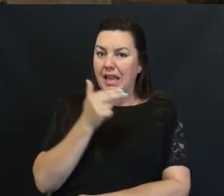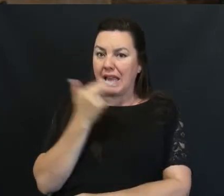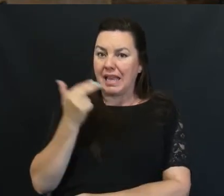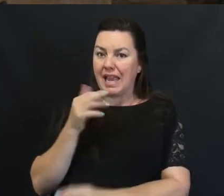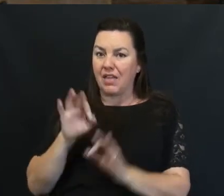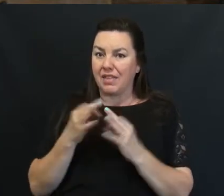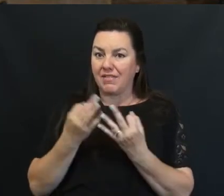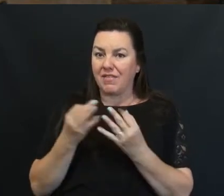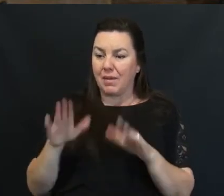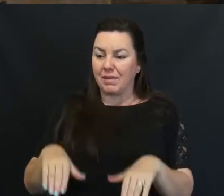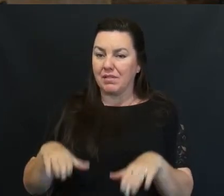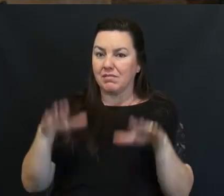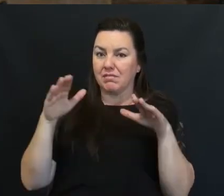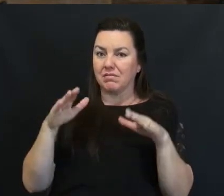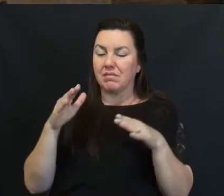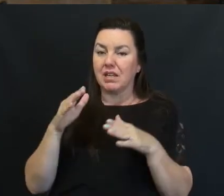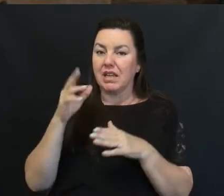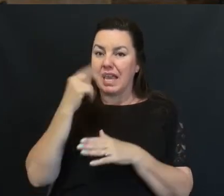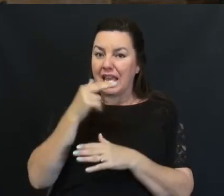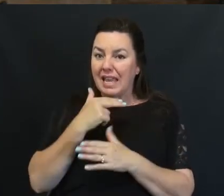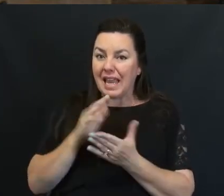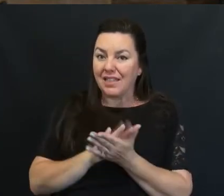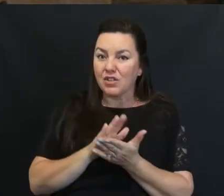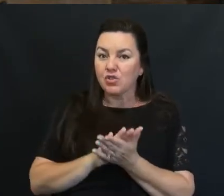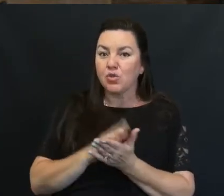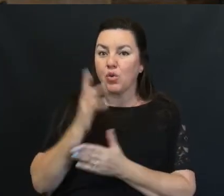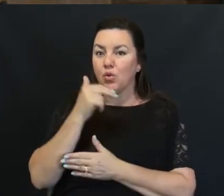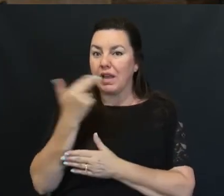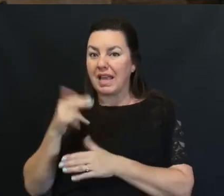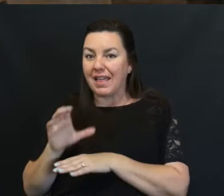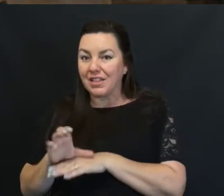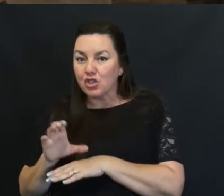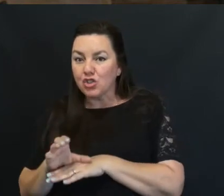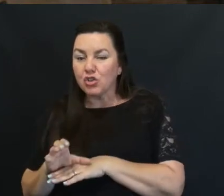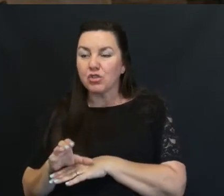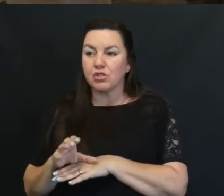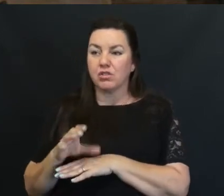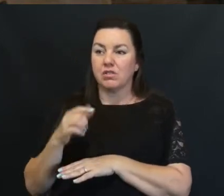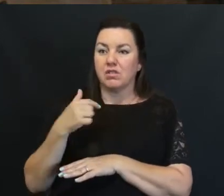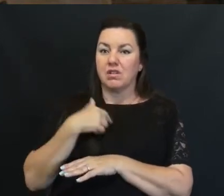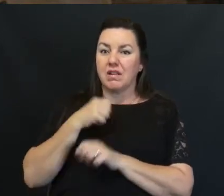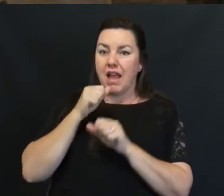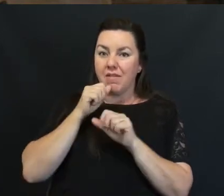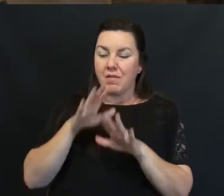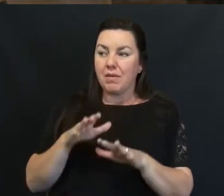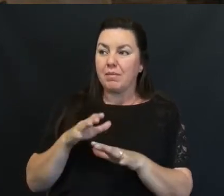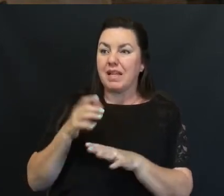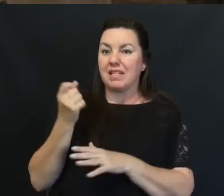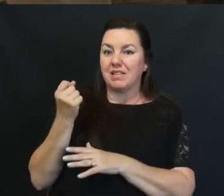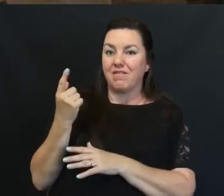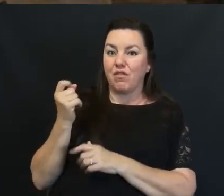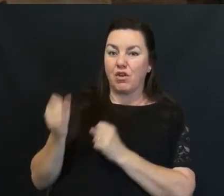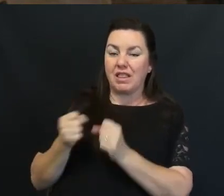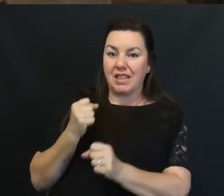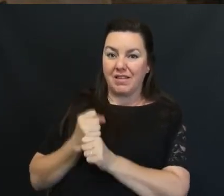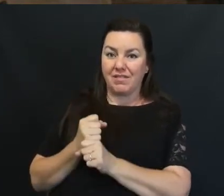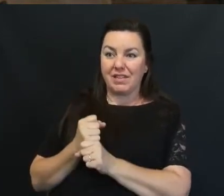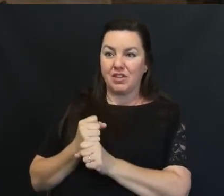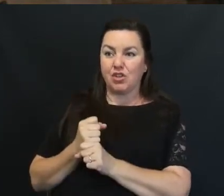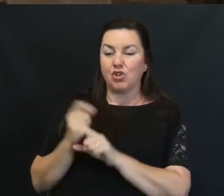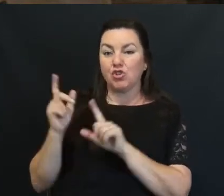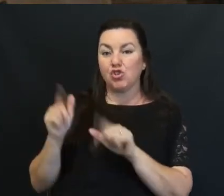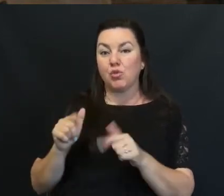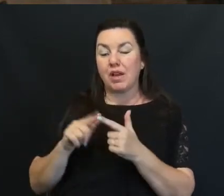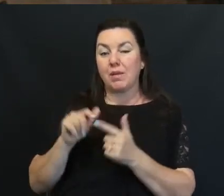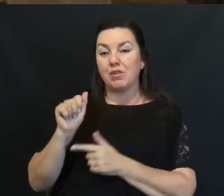children Were raised In Catholic school In Catholic church I have been blessed For the past 11 years To attend